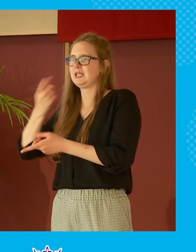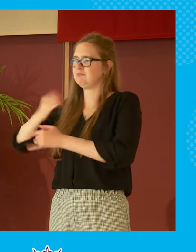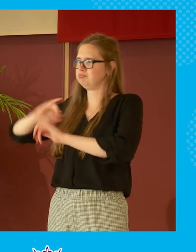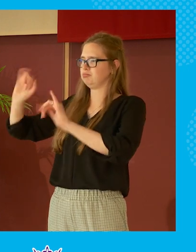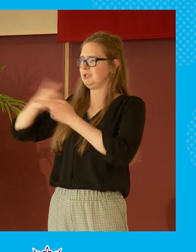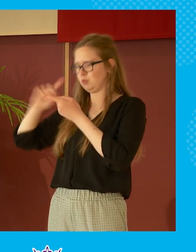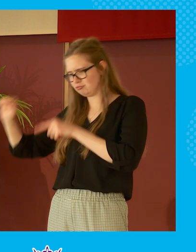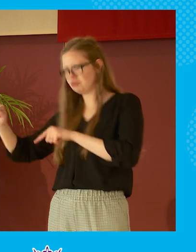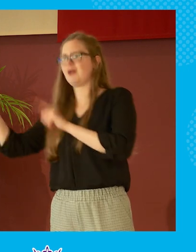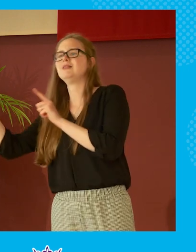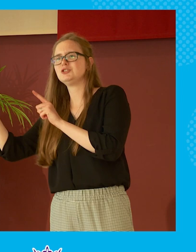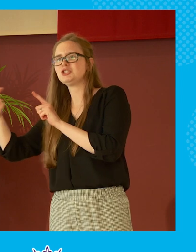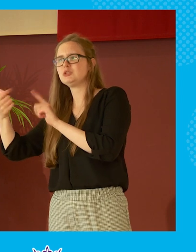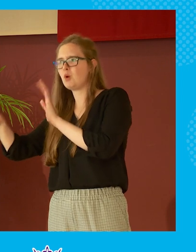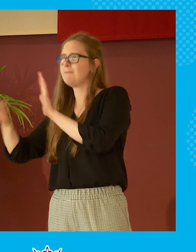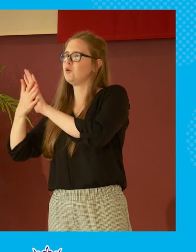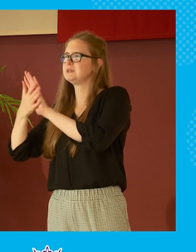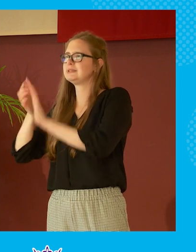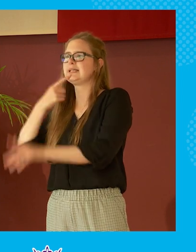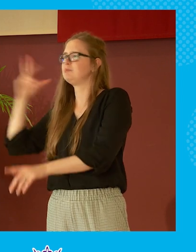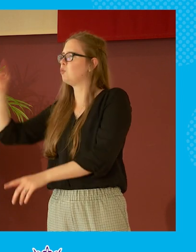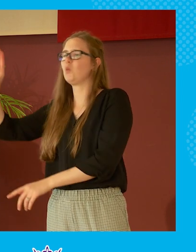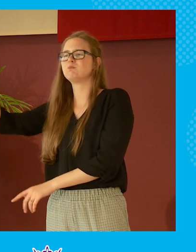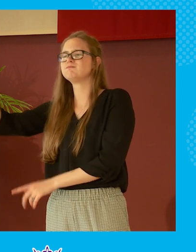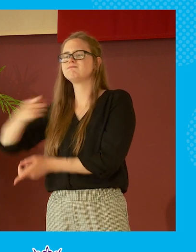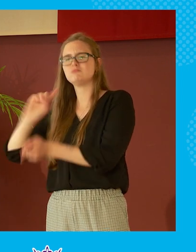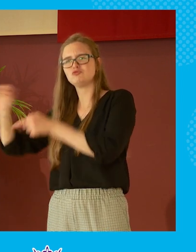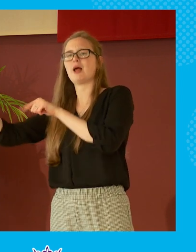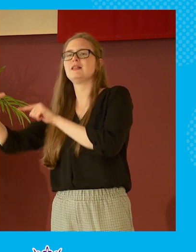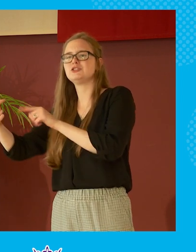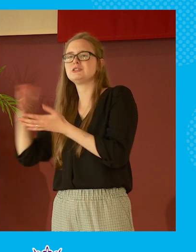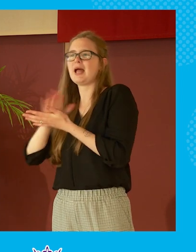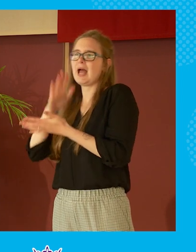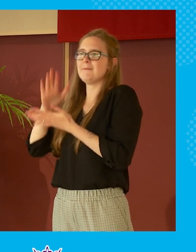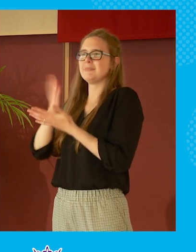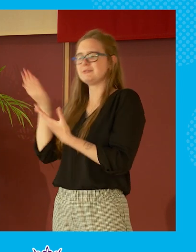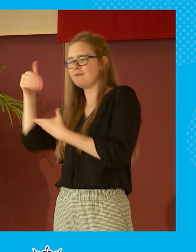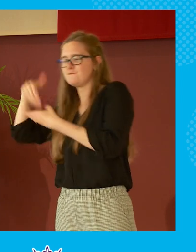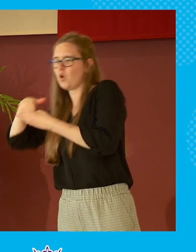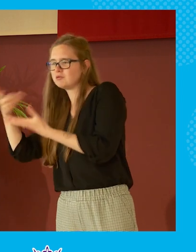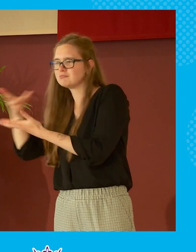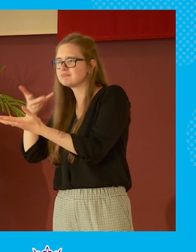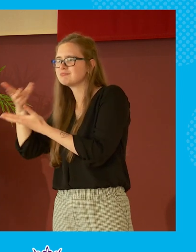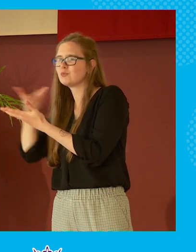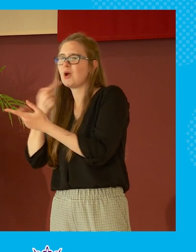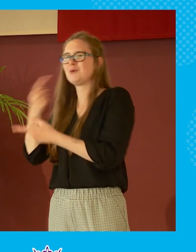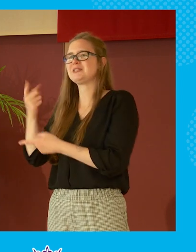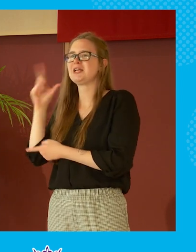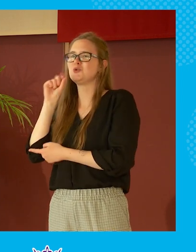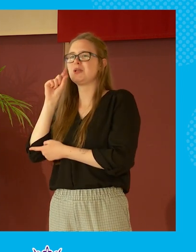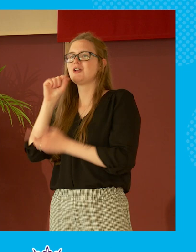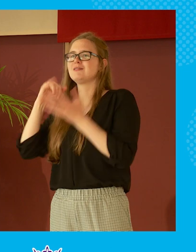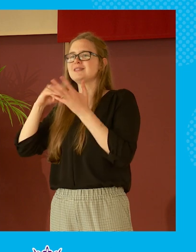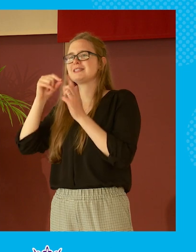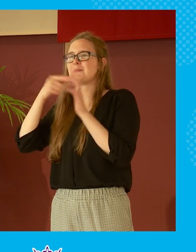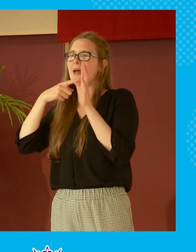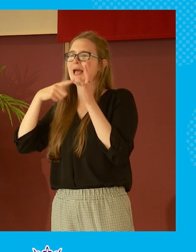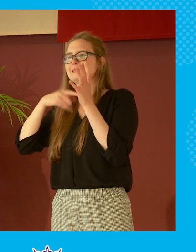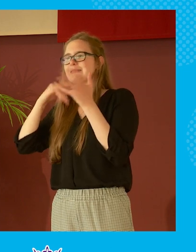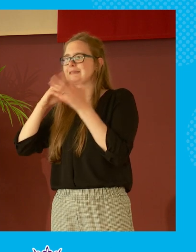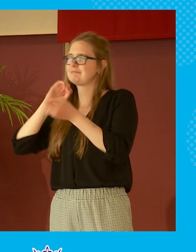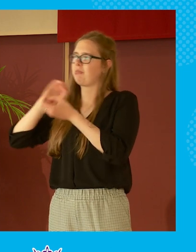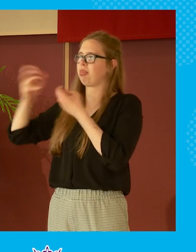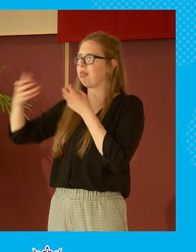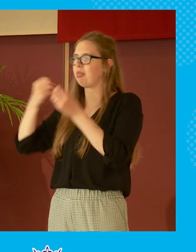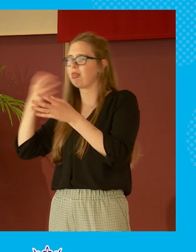challenges them he's prepared to go out and say no no no and he's quite willing to get involved in what i would call twitter spats and that frightens me